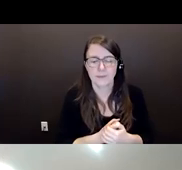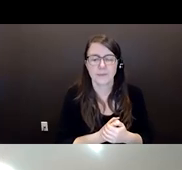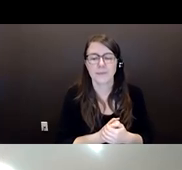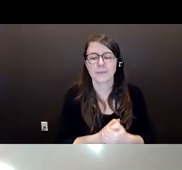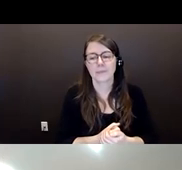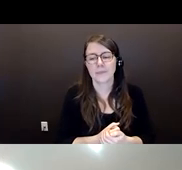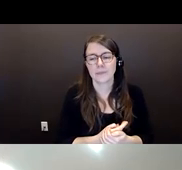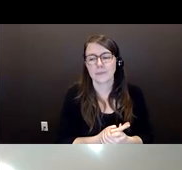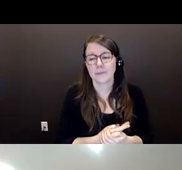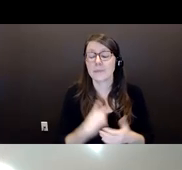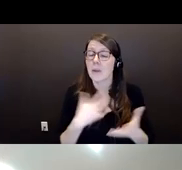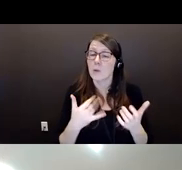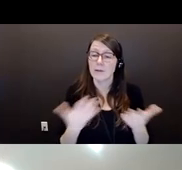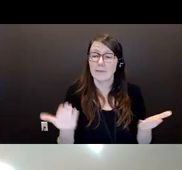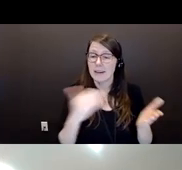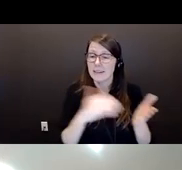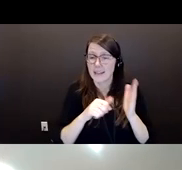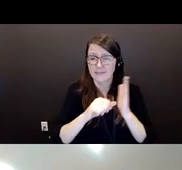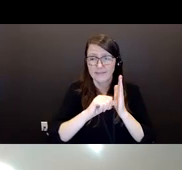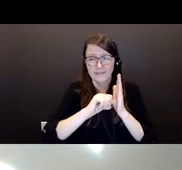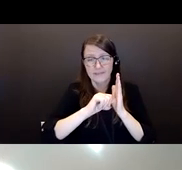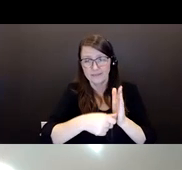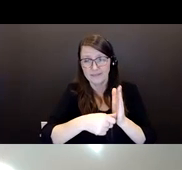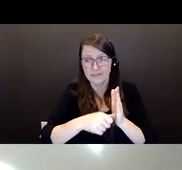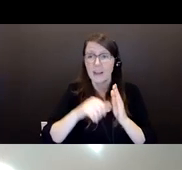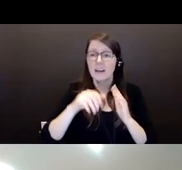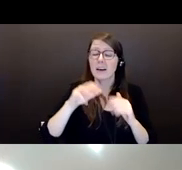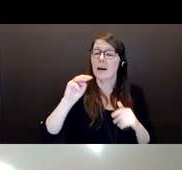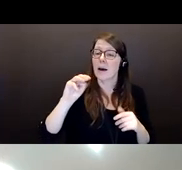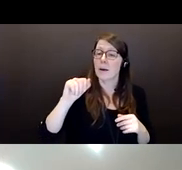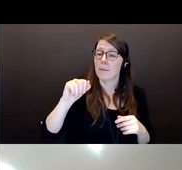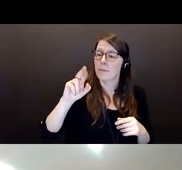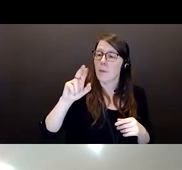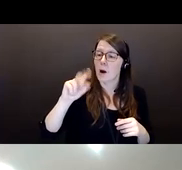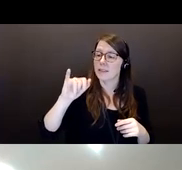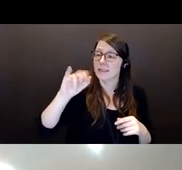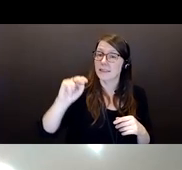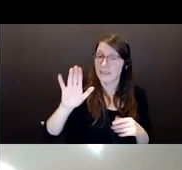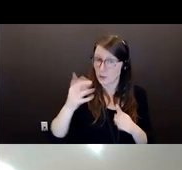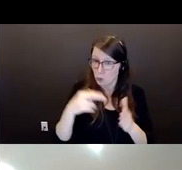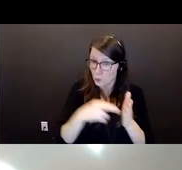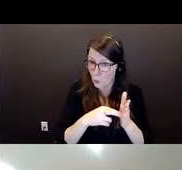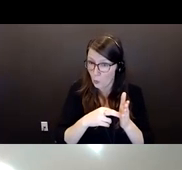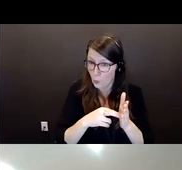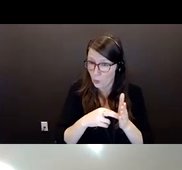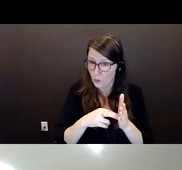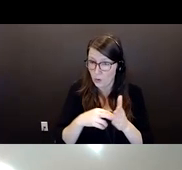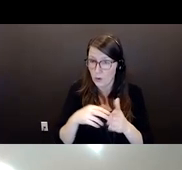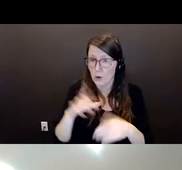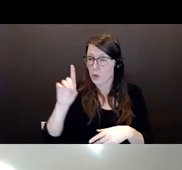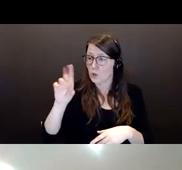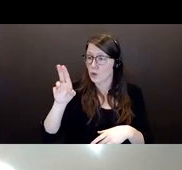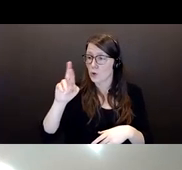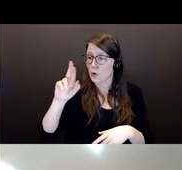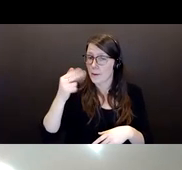just reinforce that not only Martin's role within Durham Regional Police, but across Ontario, there's senior